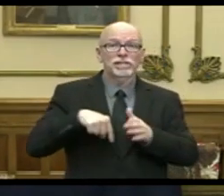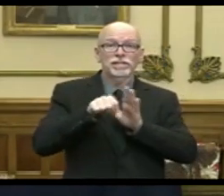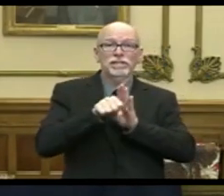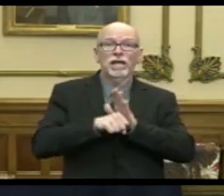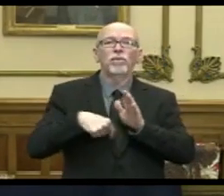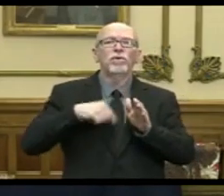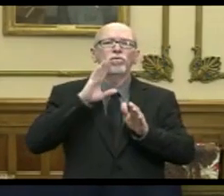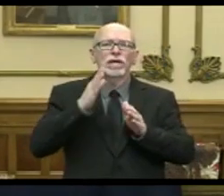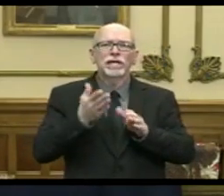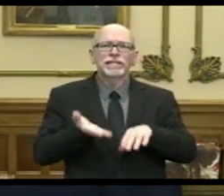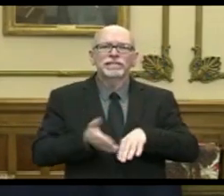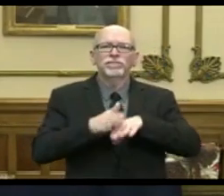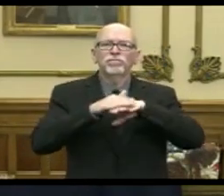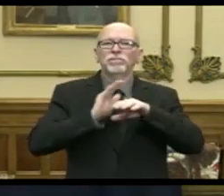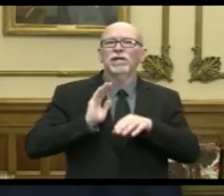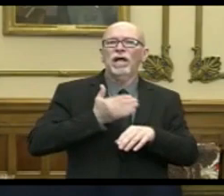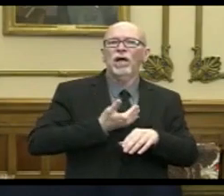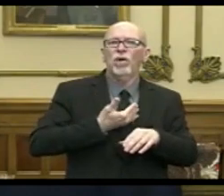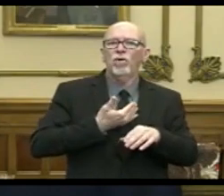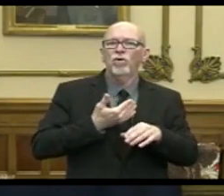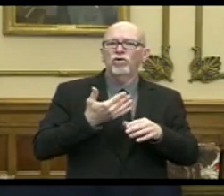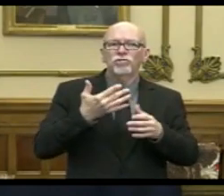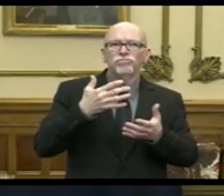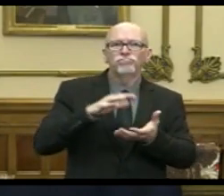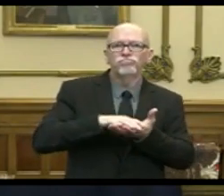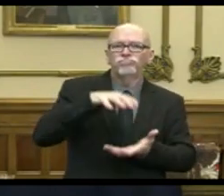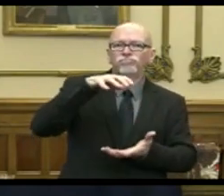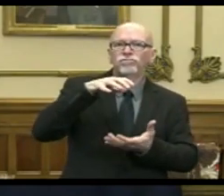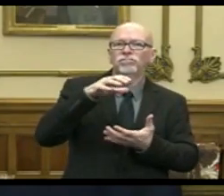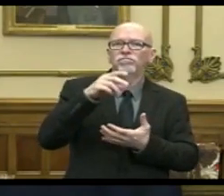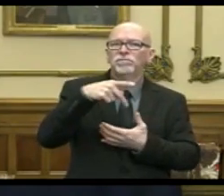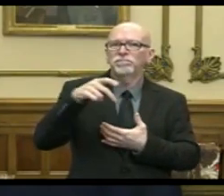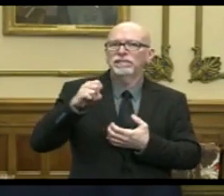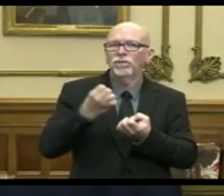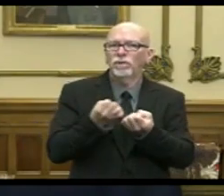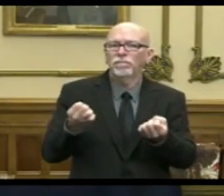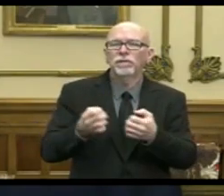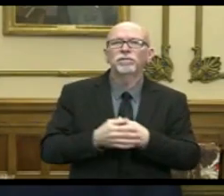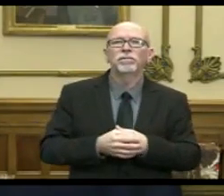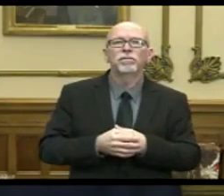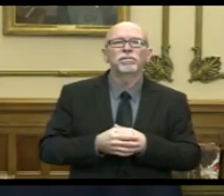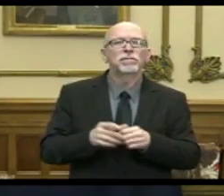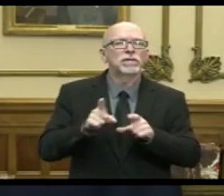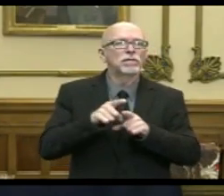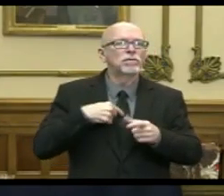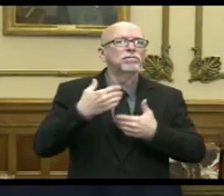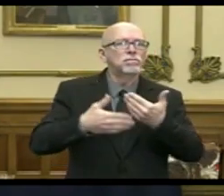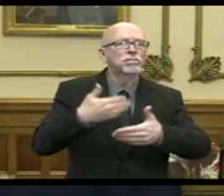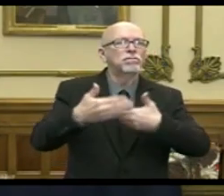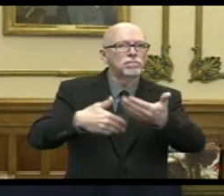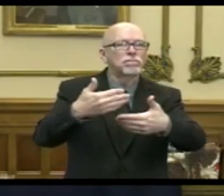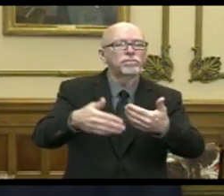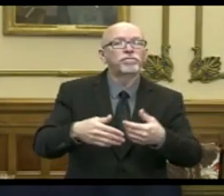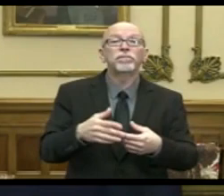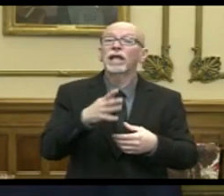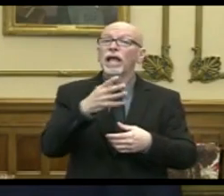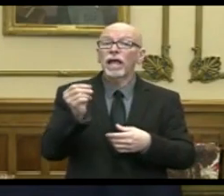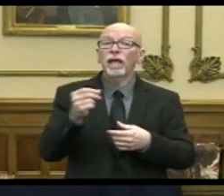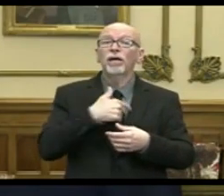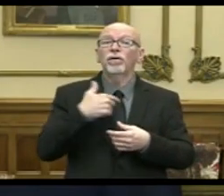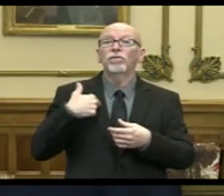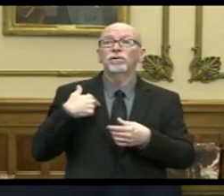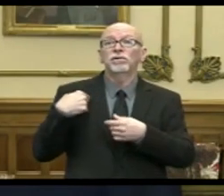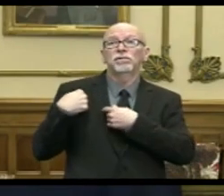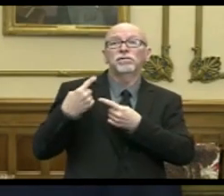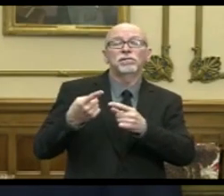continue to build up our strategic state supply as the days go forward. And we've been operating